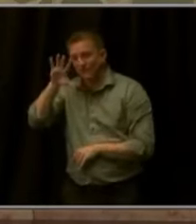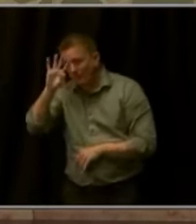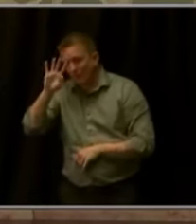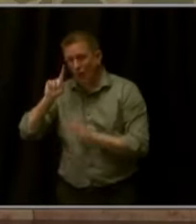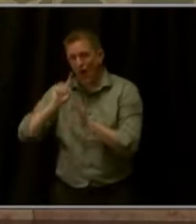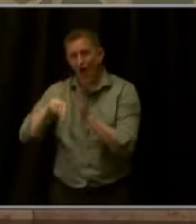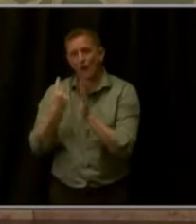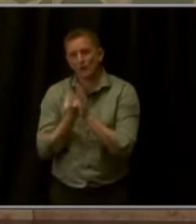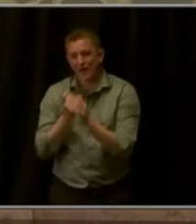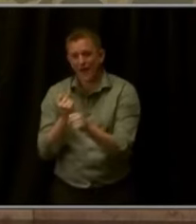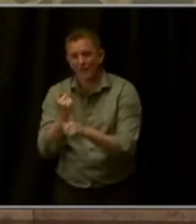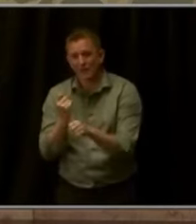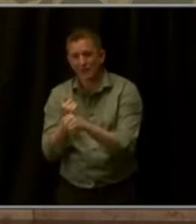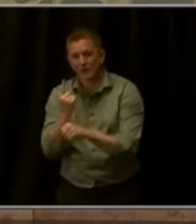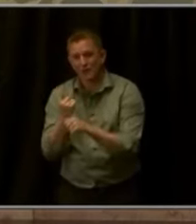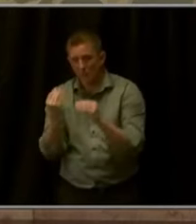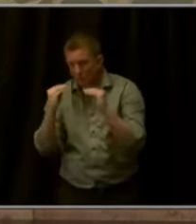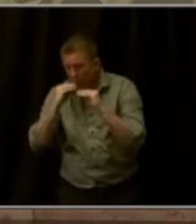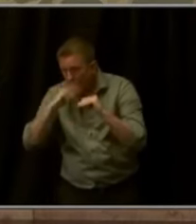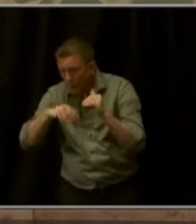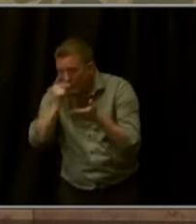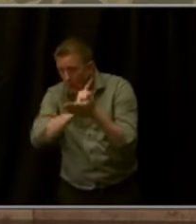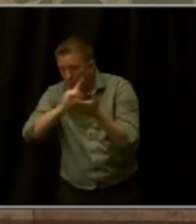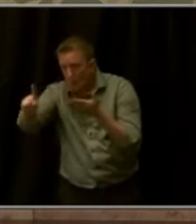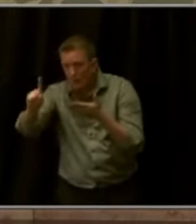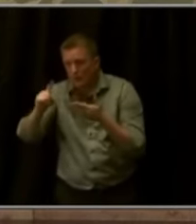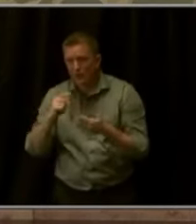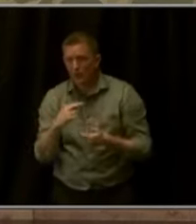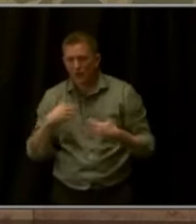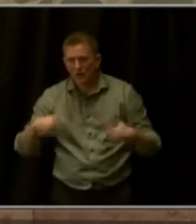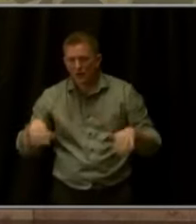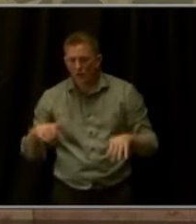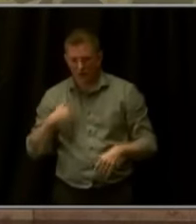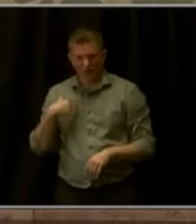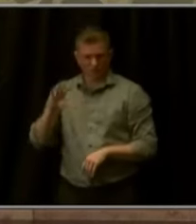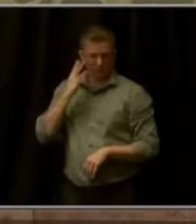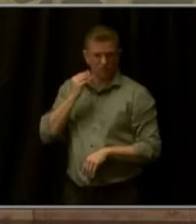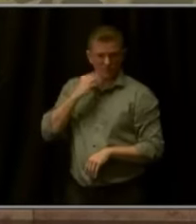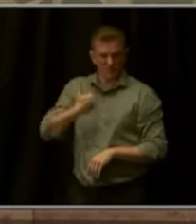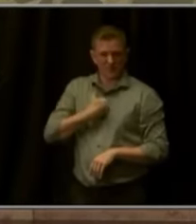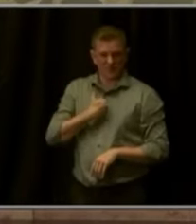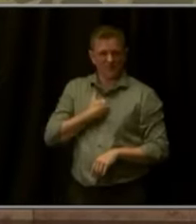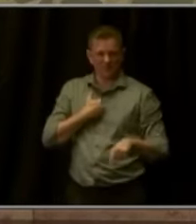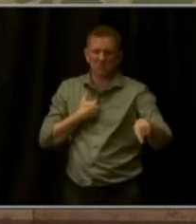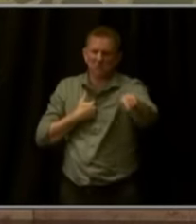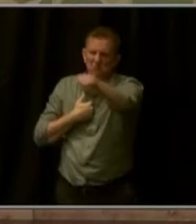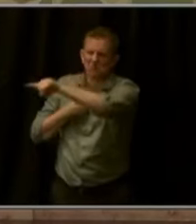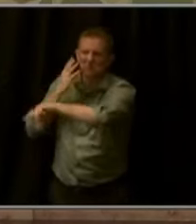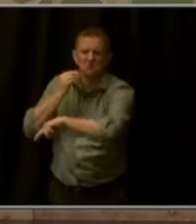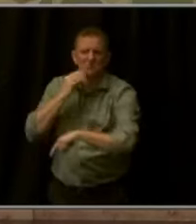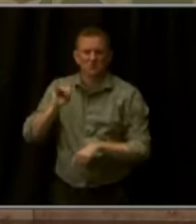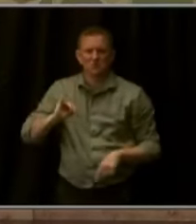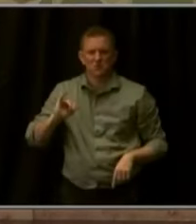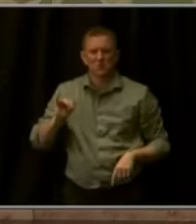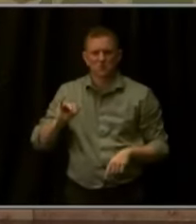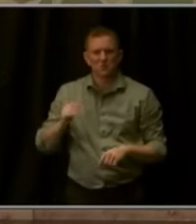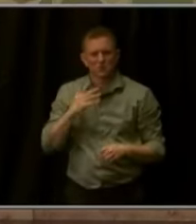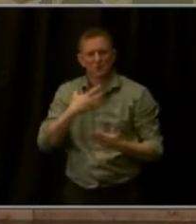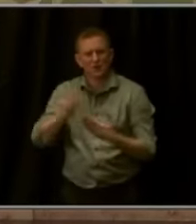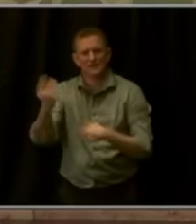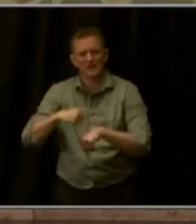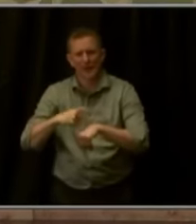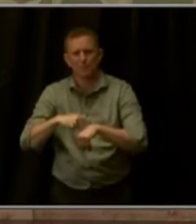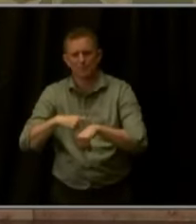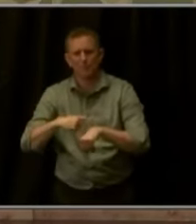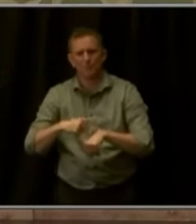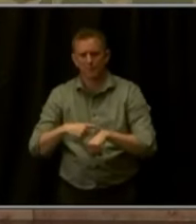just stuck in traffic. I've experienced that. I know you have too. And time isn't the only thing getting wasted. Coloradans are